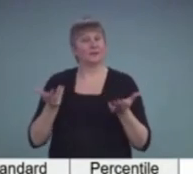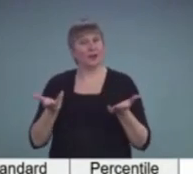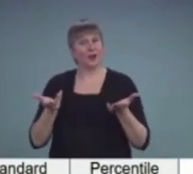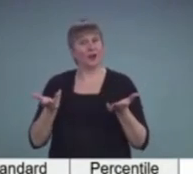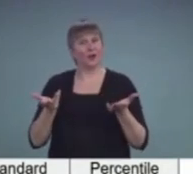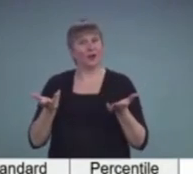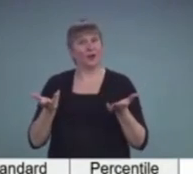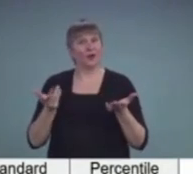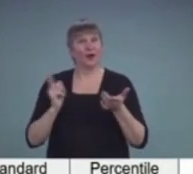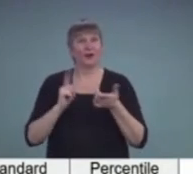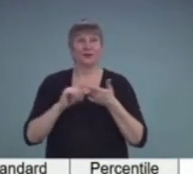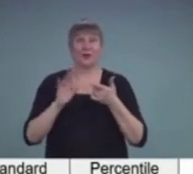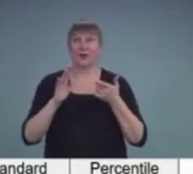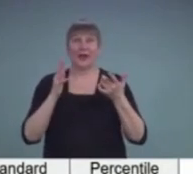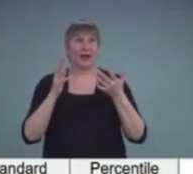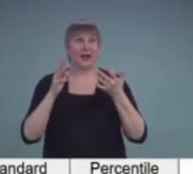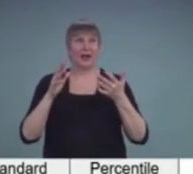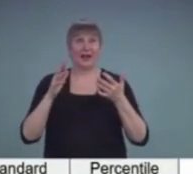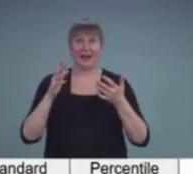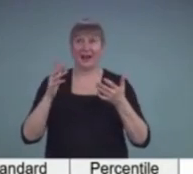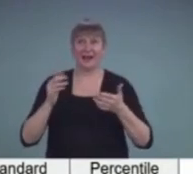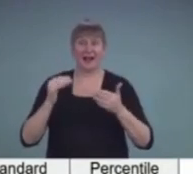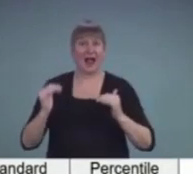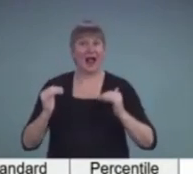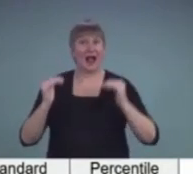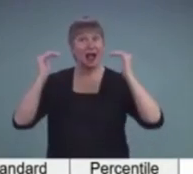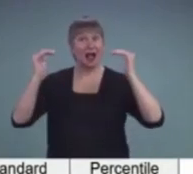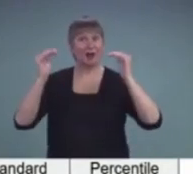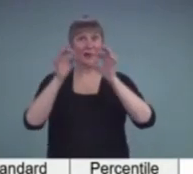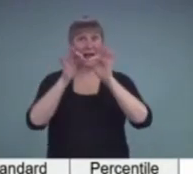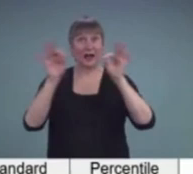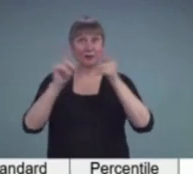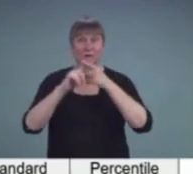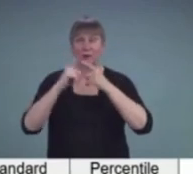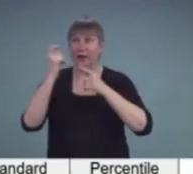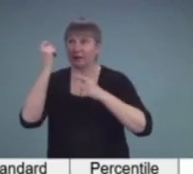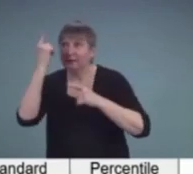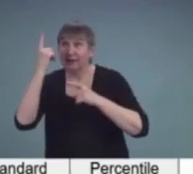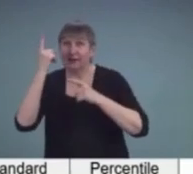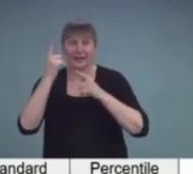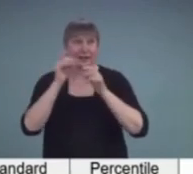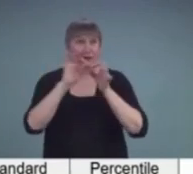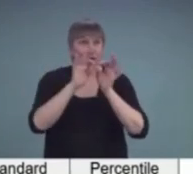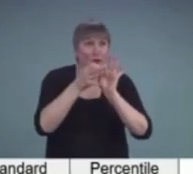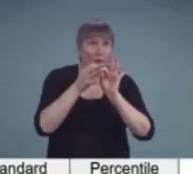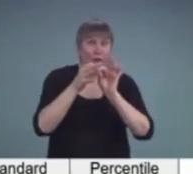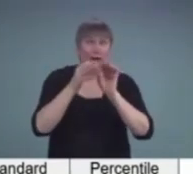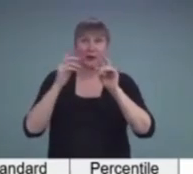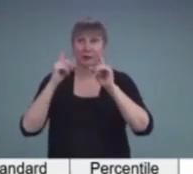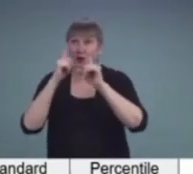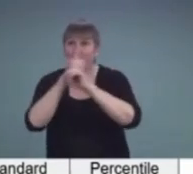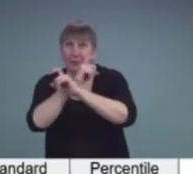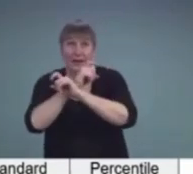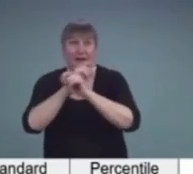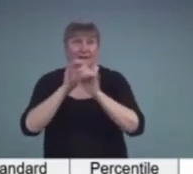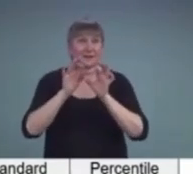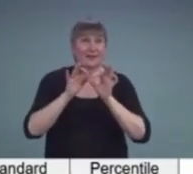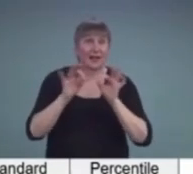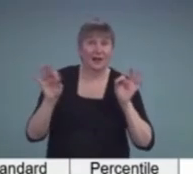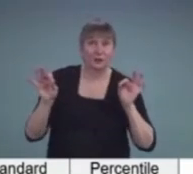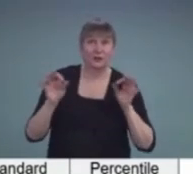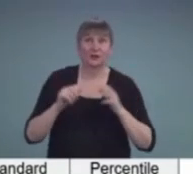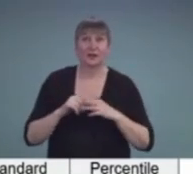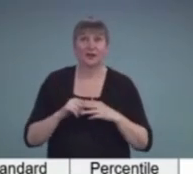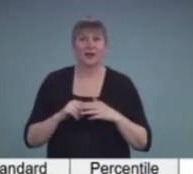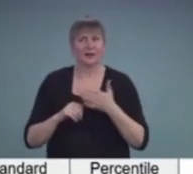metalinguistic skills that are needed to really interpret and understand complex language. And so she said we would expect him to